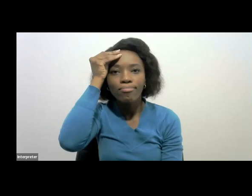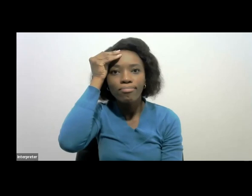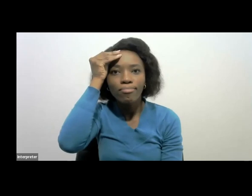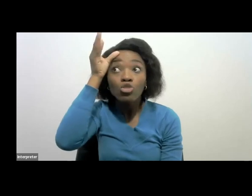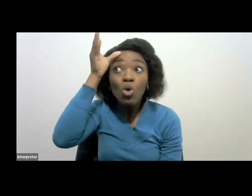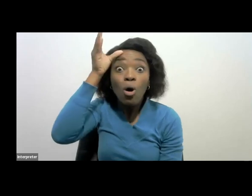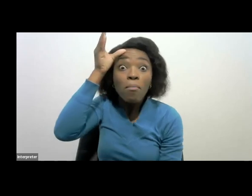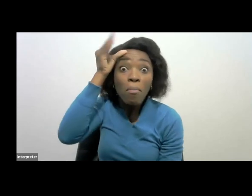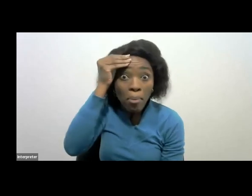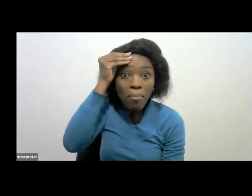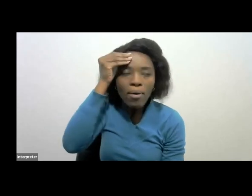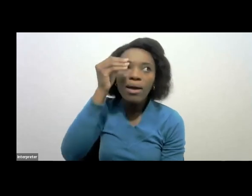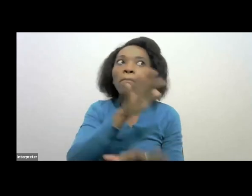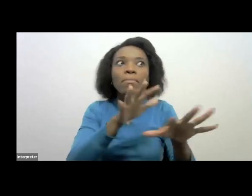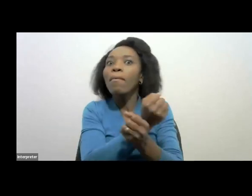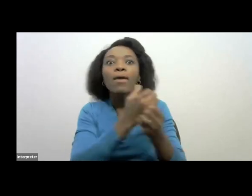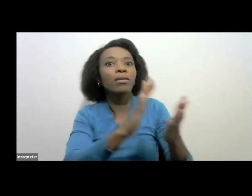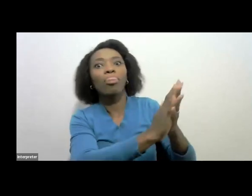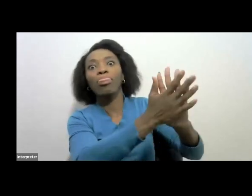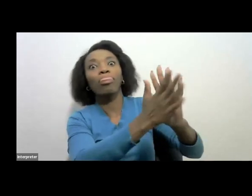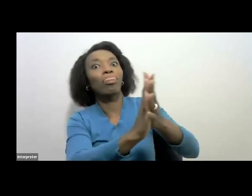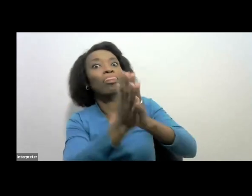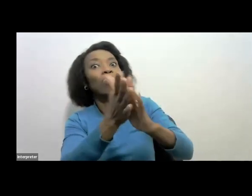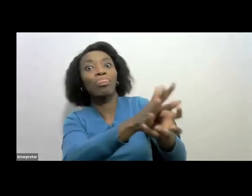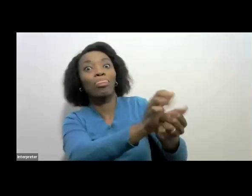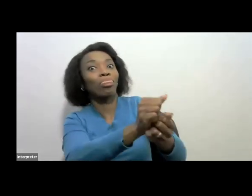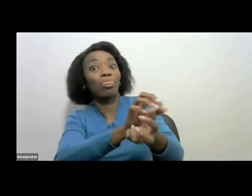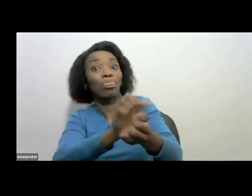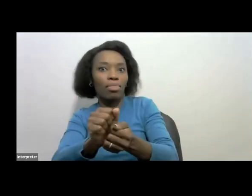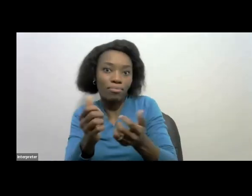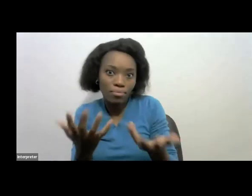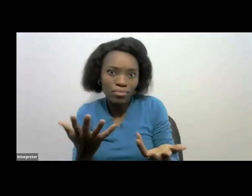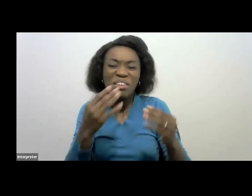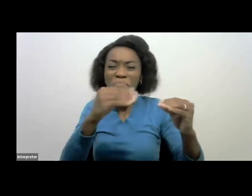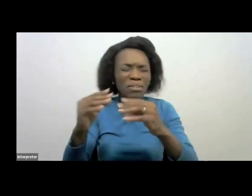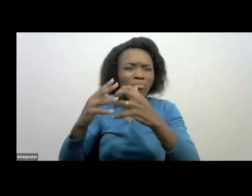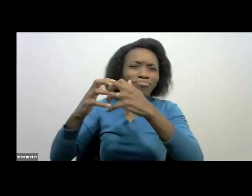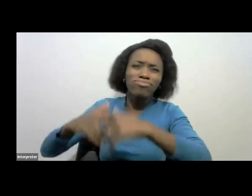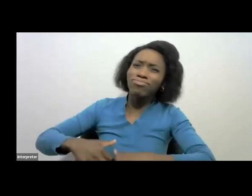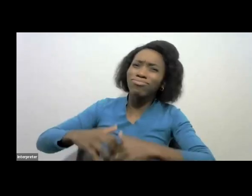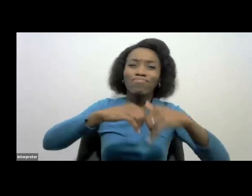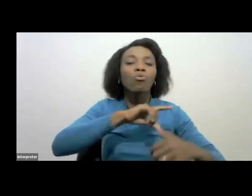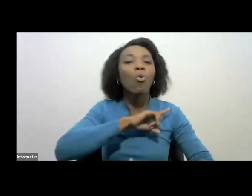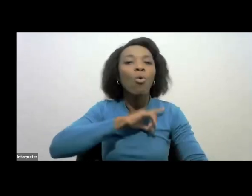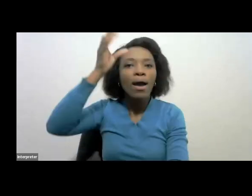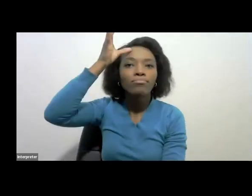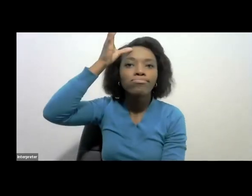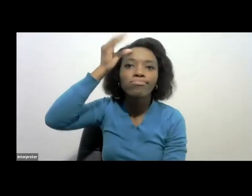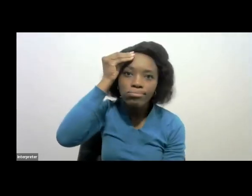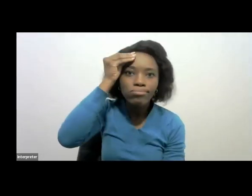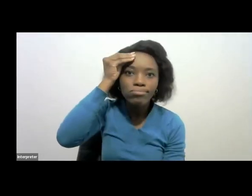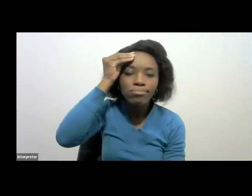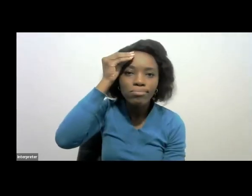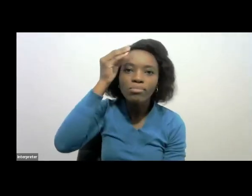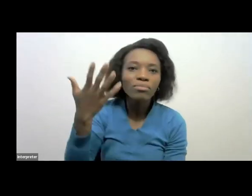knowledge destroys so many people. Lack of knowledge destroys business. Lack of knowledge destroys life. And that's why